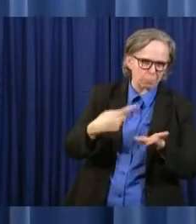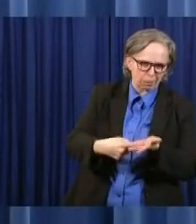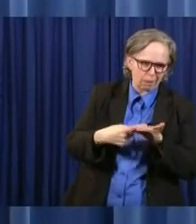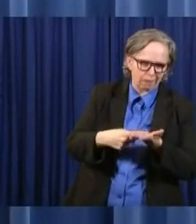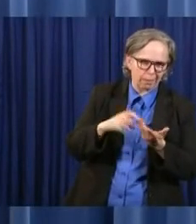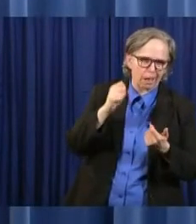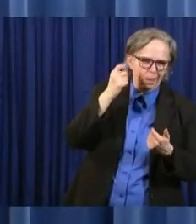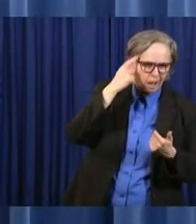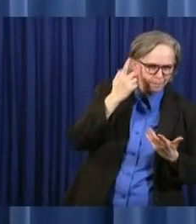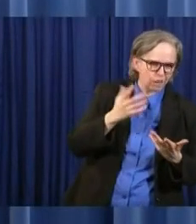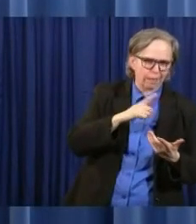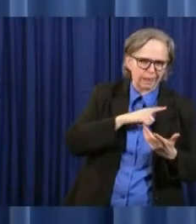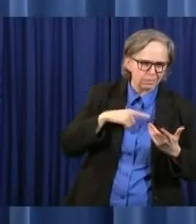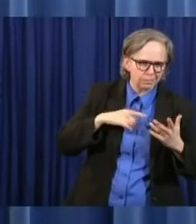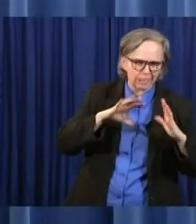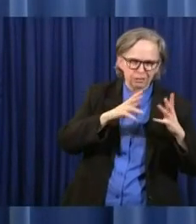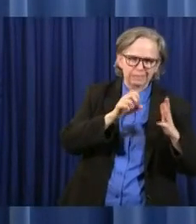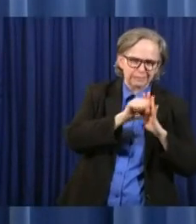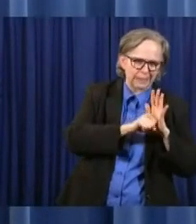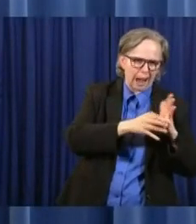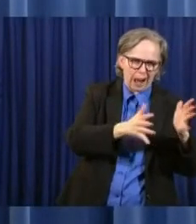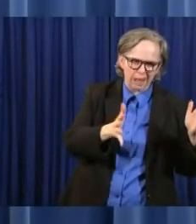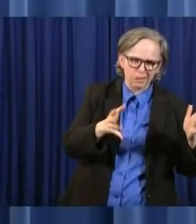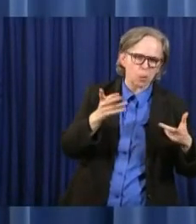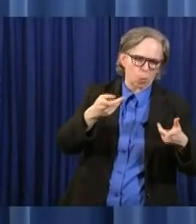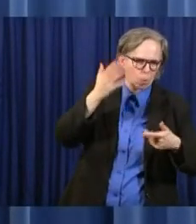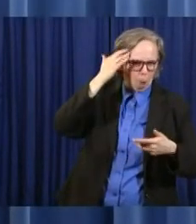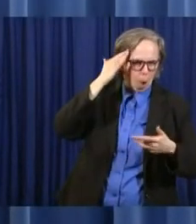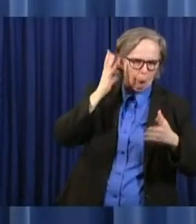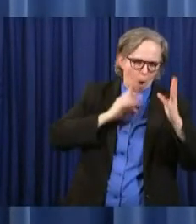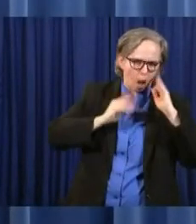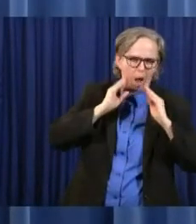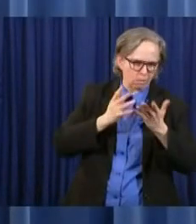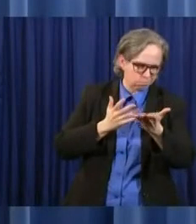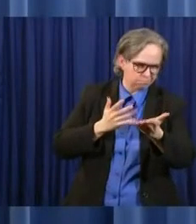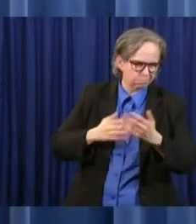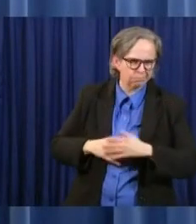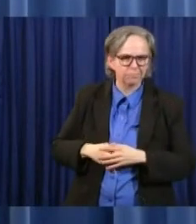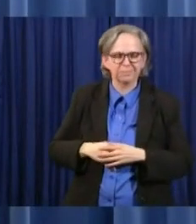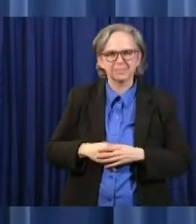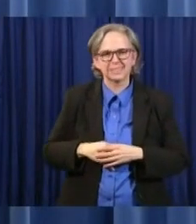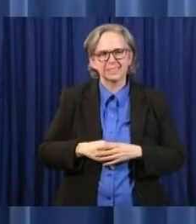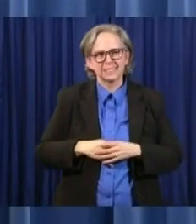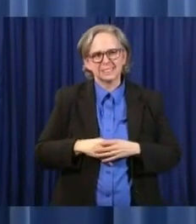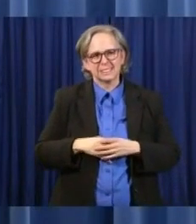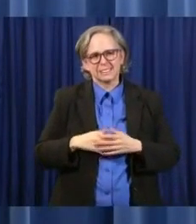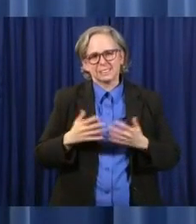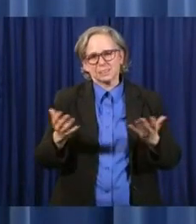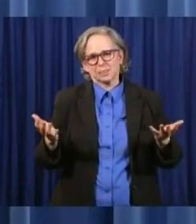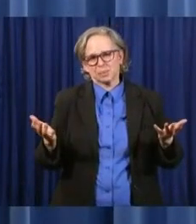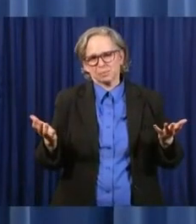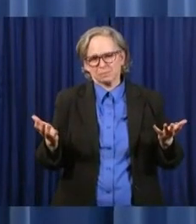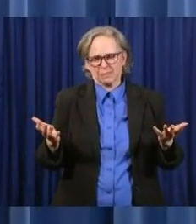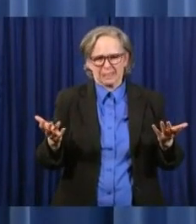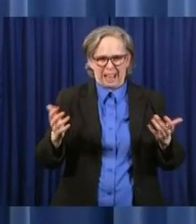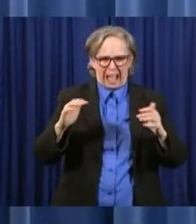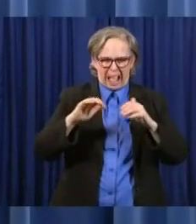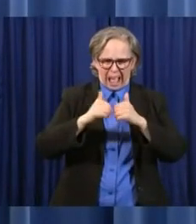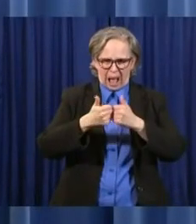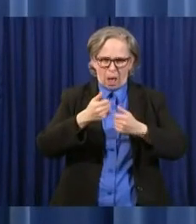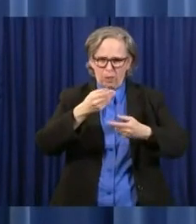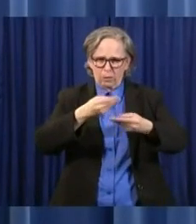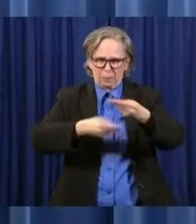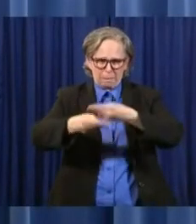but, uh, you know, when you look at the budget and you look at places to cut, uh,